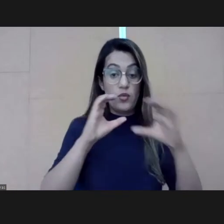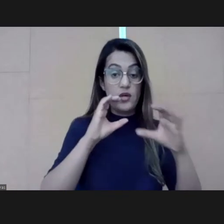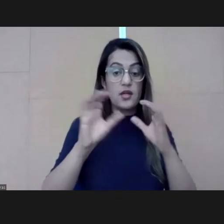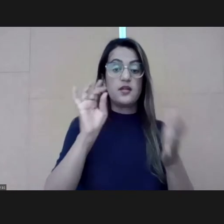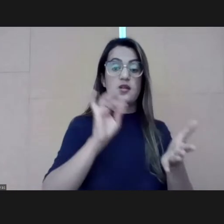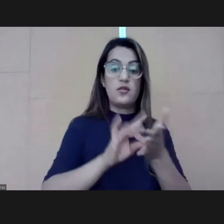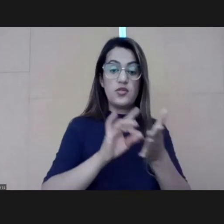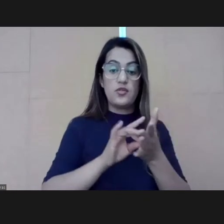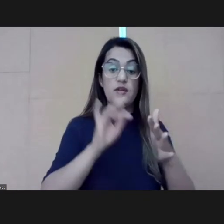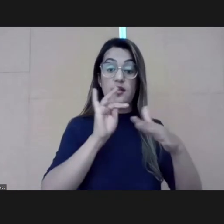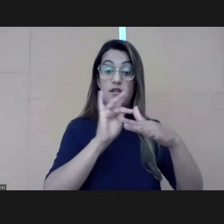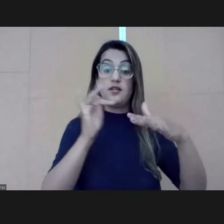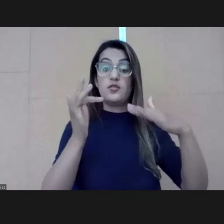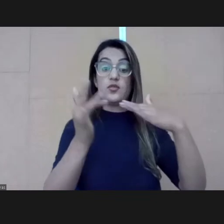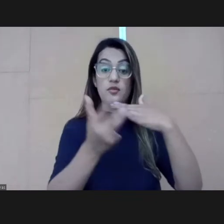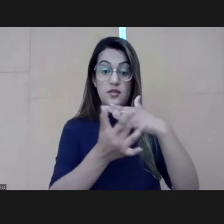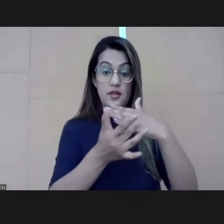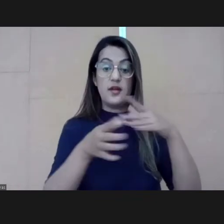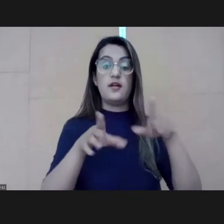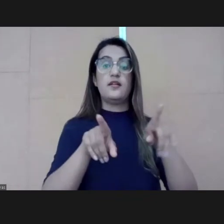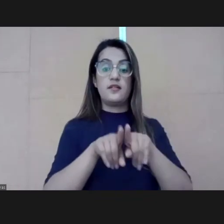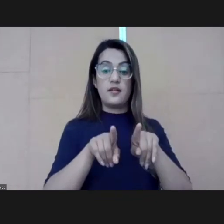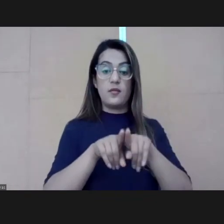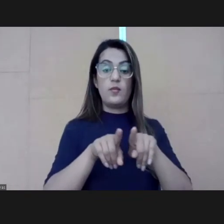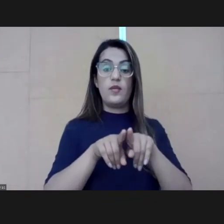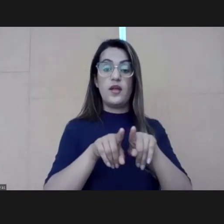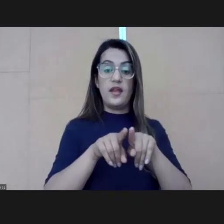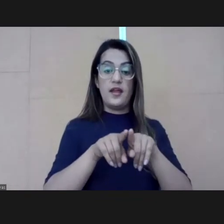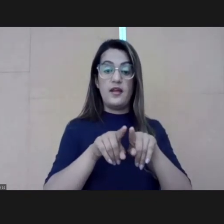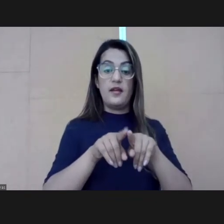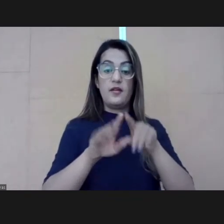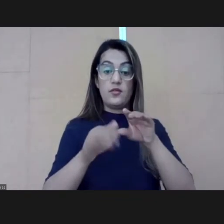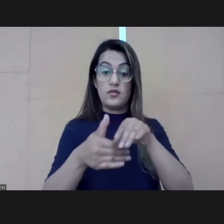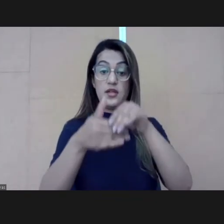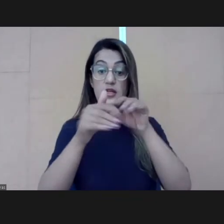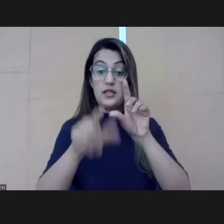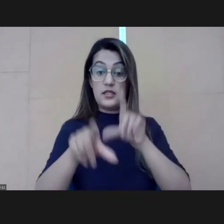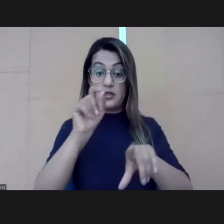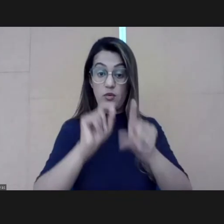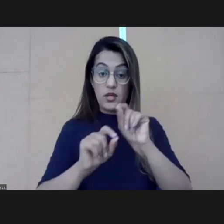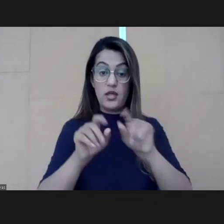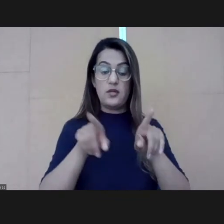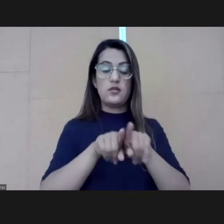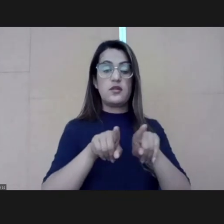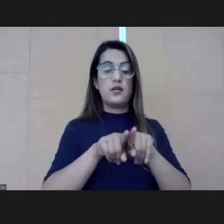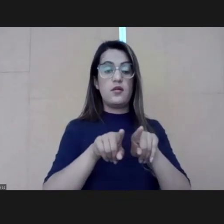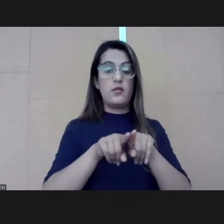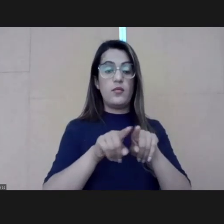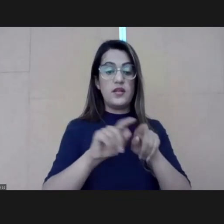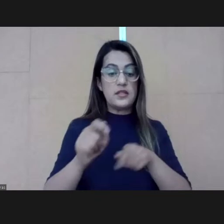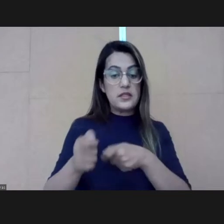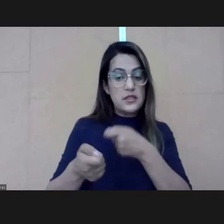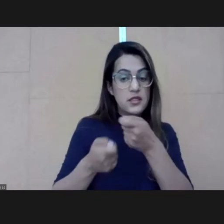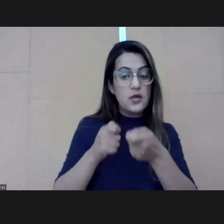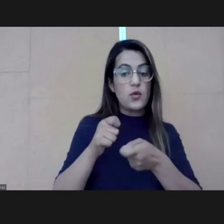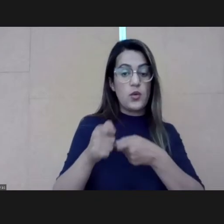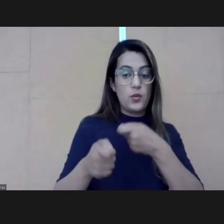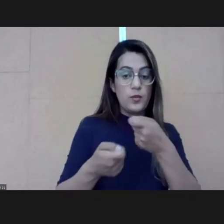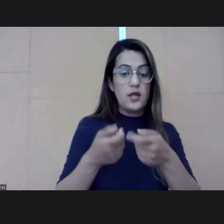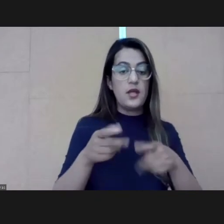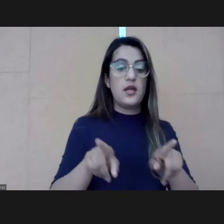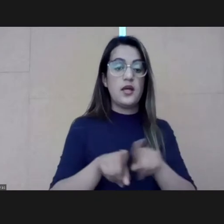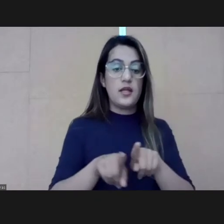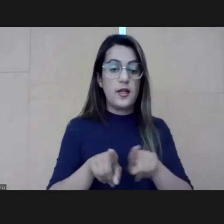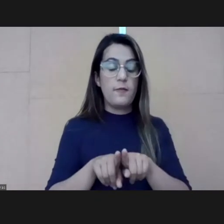distributed authorities, social unrest and economic vulnerabilities, demographics,